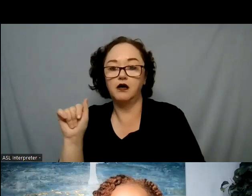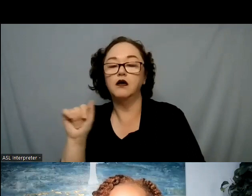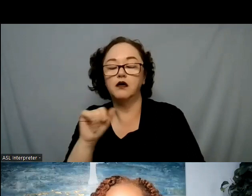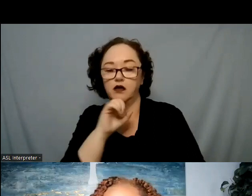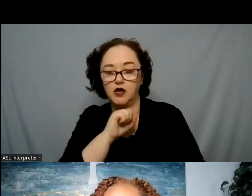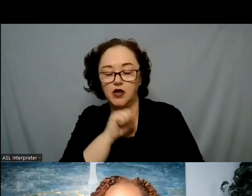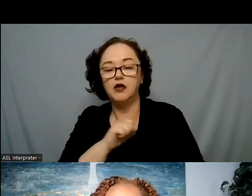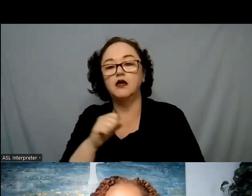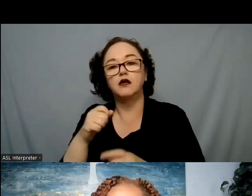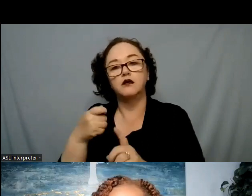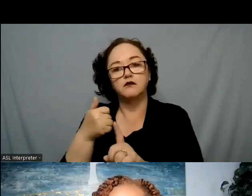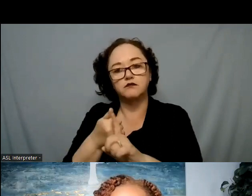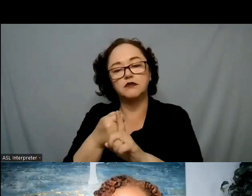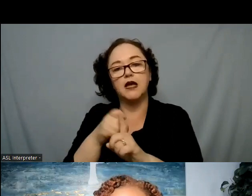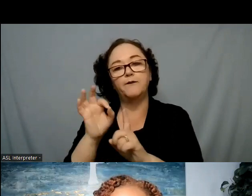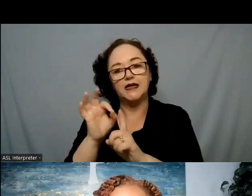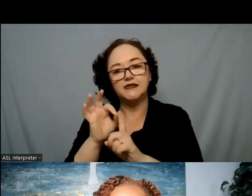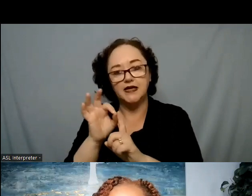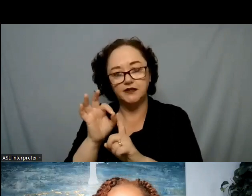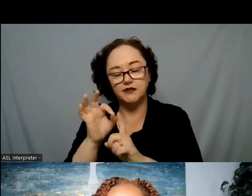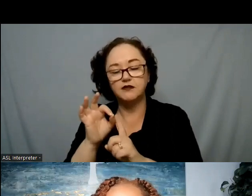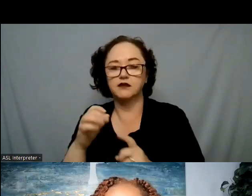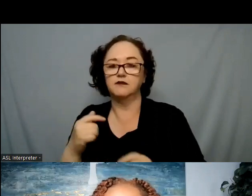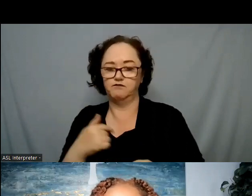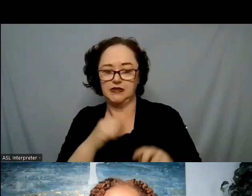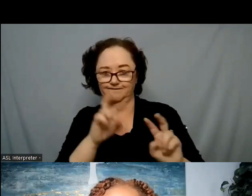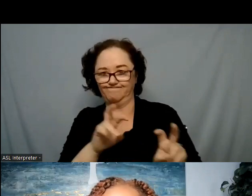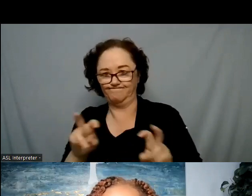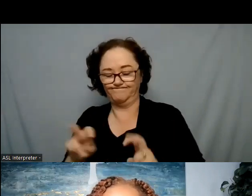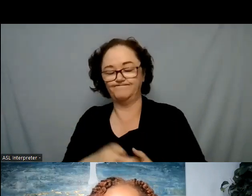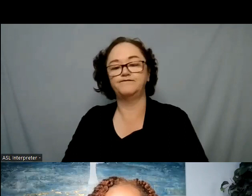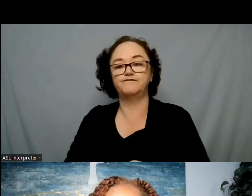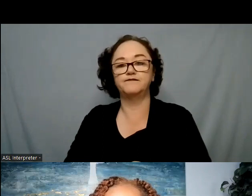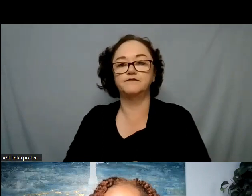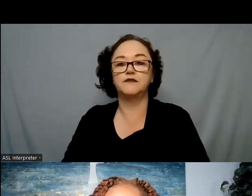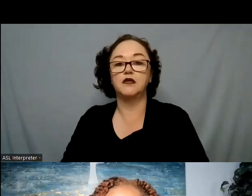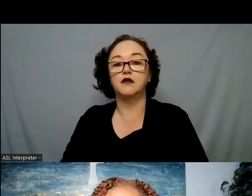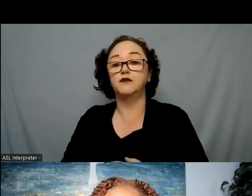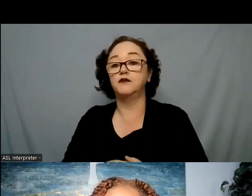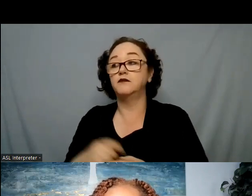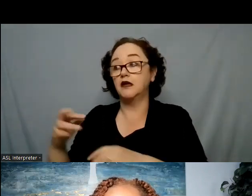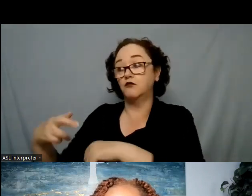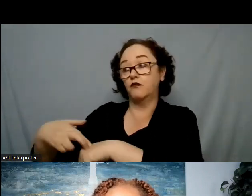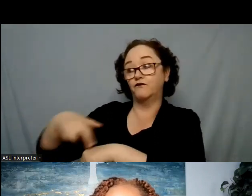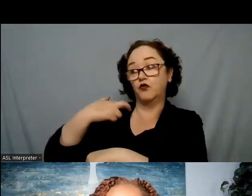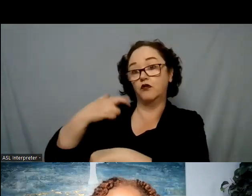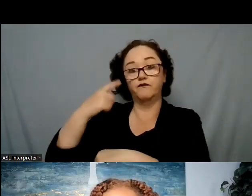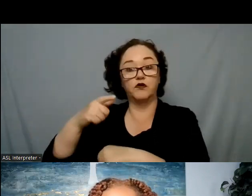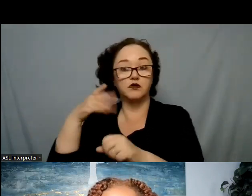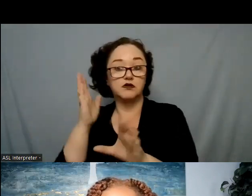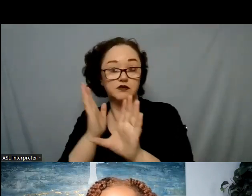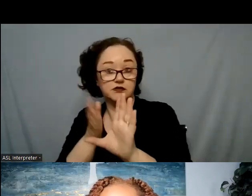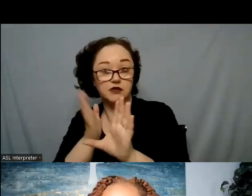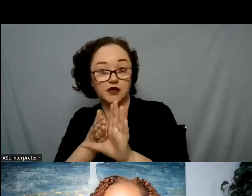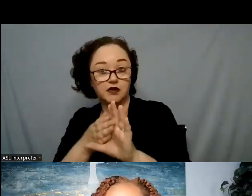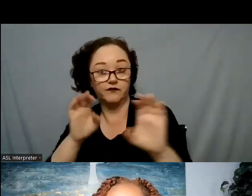assessed within the juvenile justice system. They were referred for a psychological evaluation by their probation